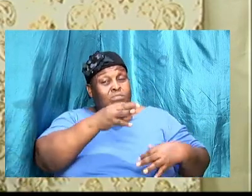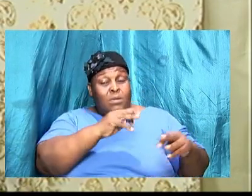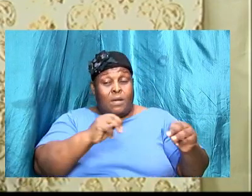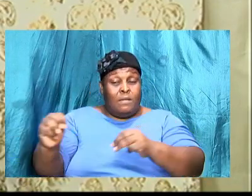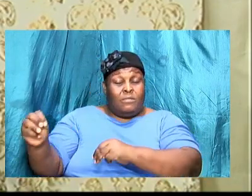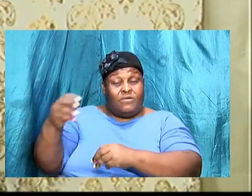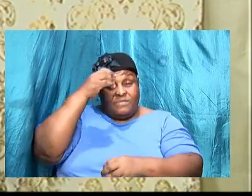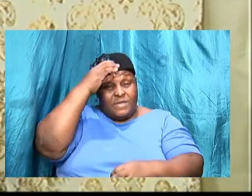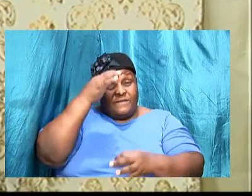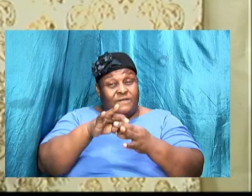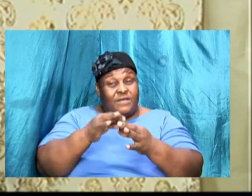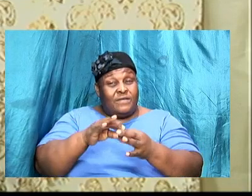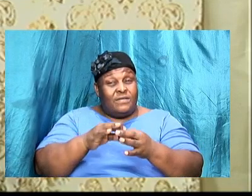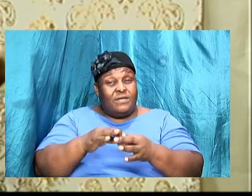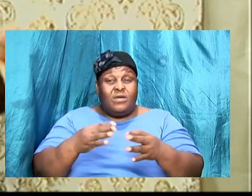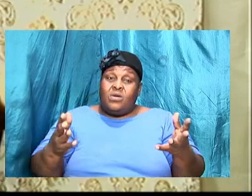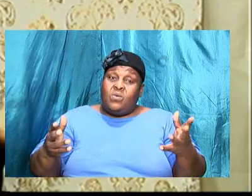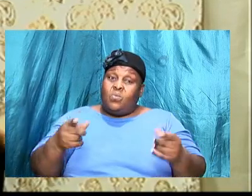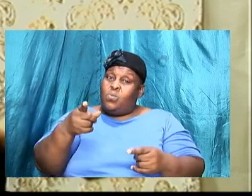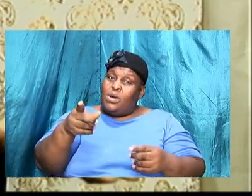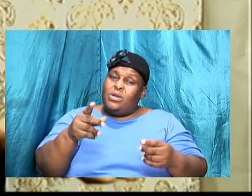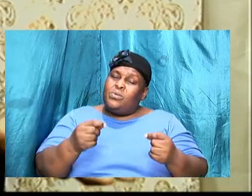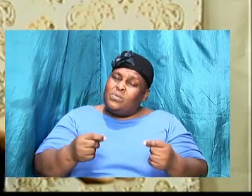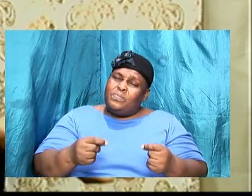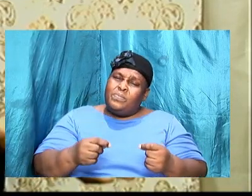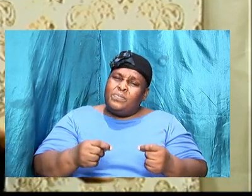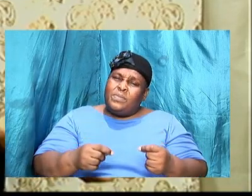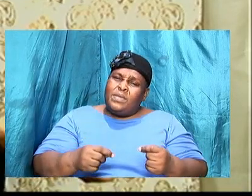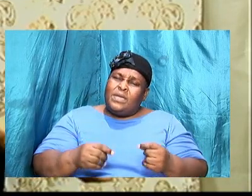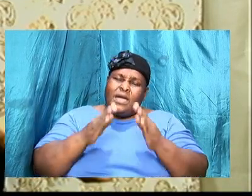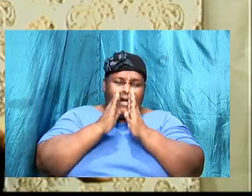so what you do find out the cost for the house